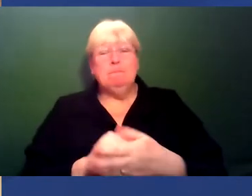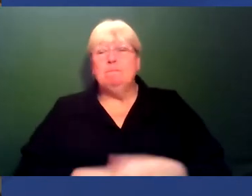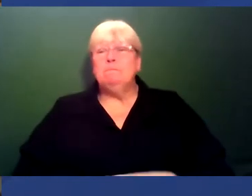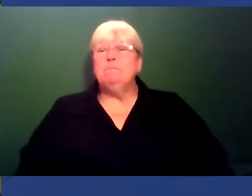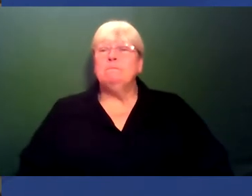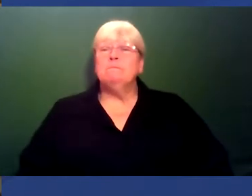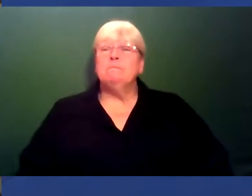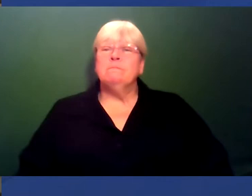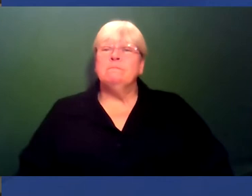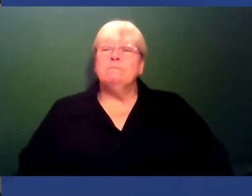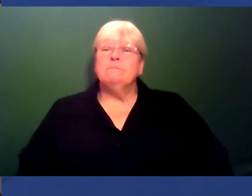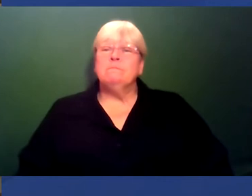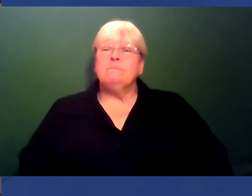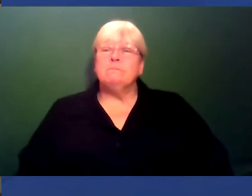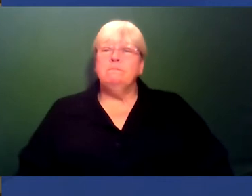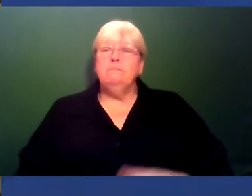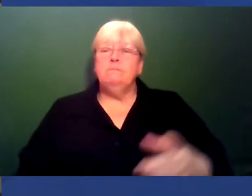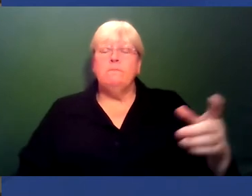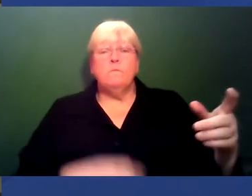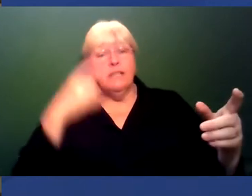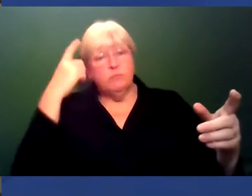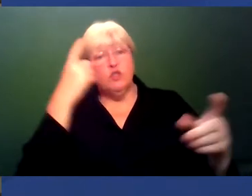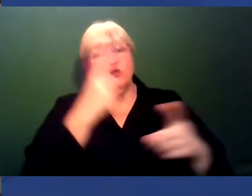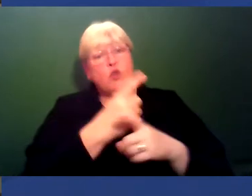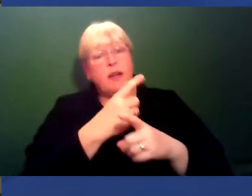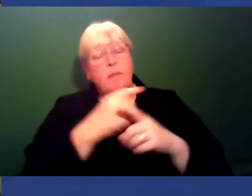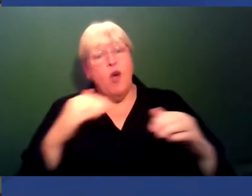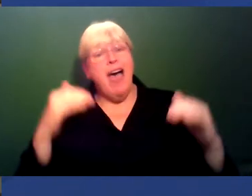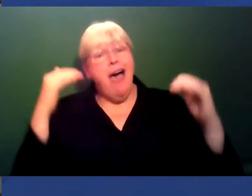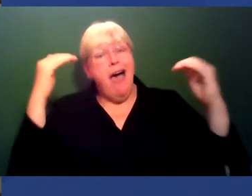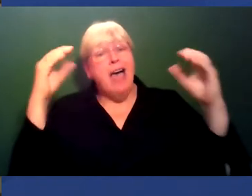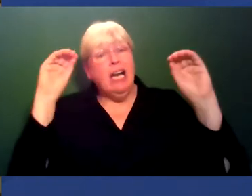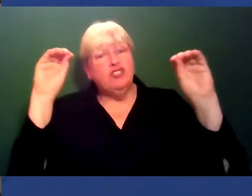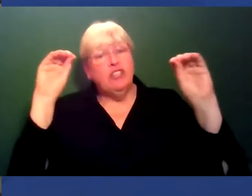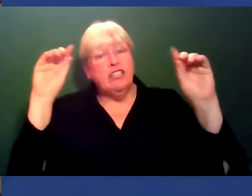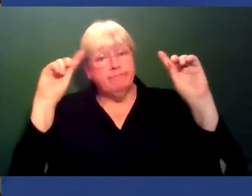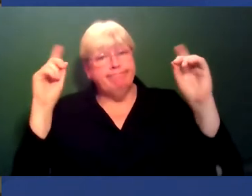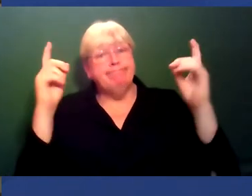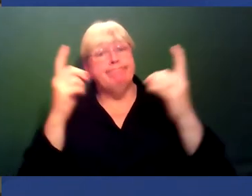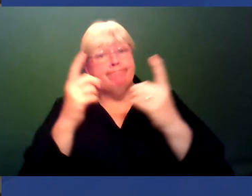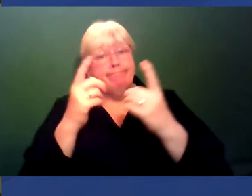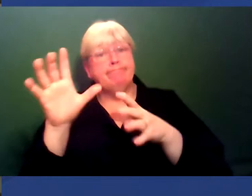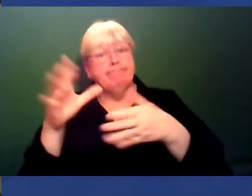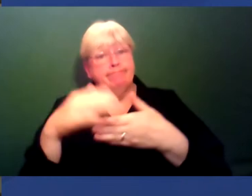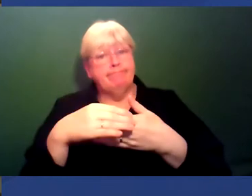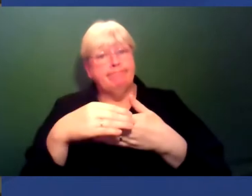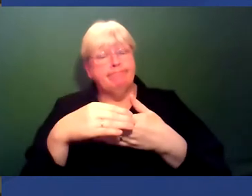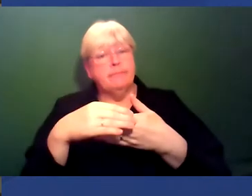I mean, if you think about it, and we're talking about the higher education sector, I mean, we've already had